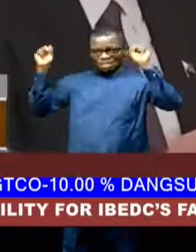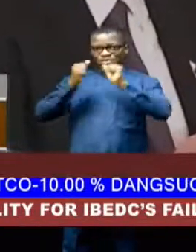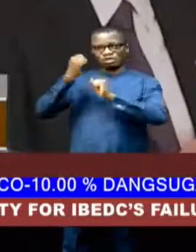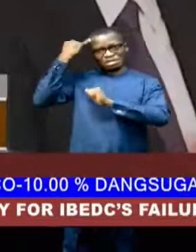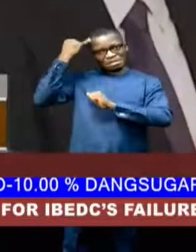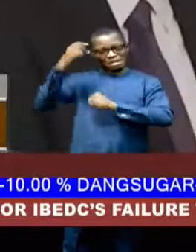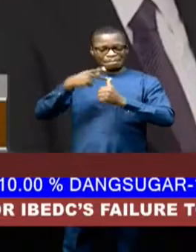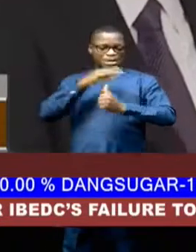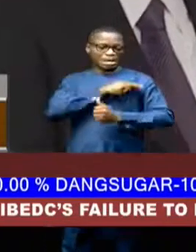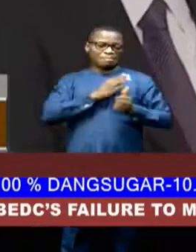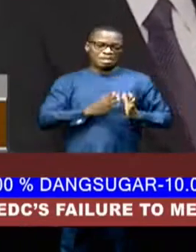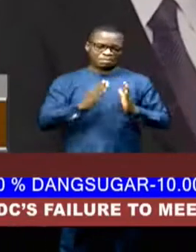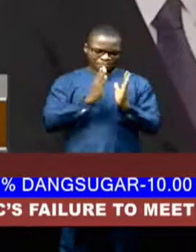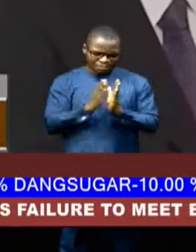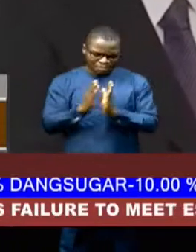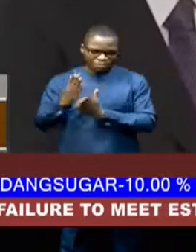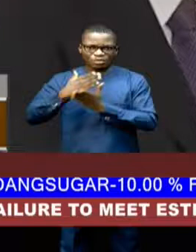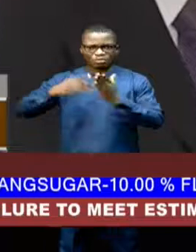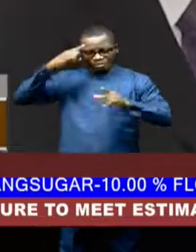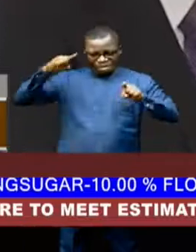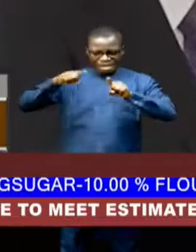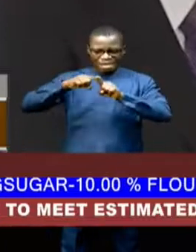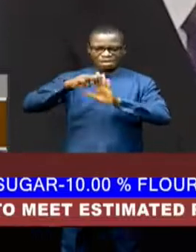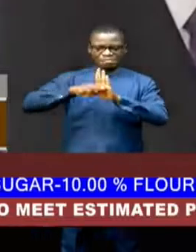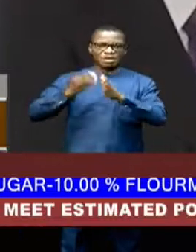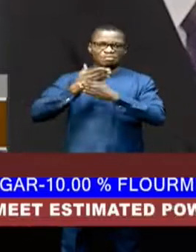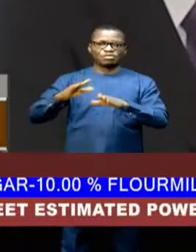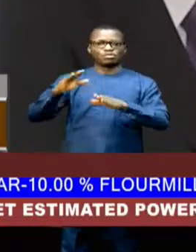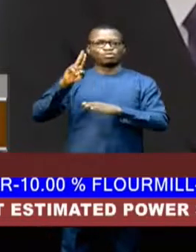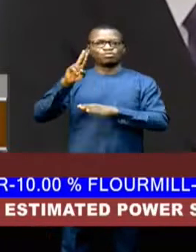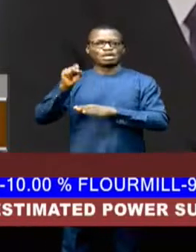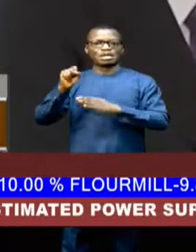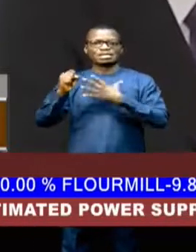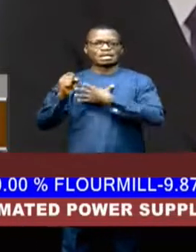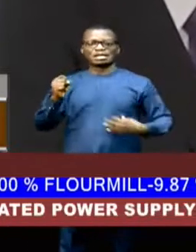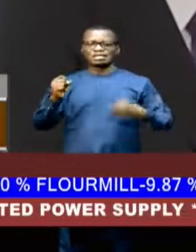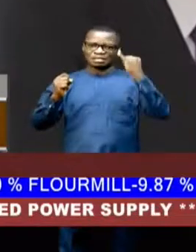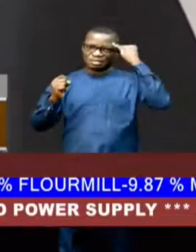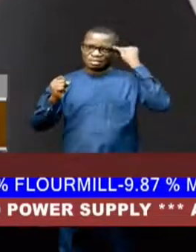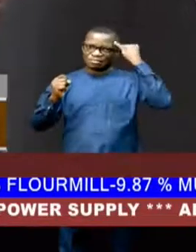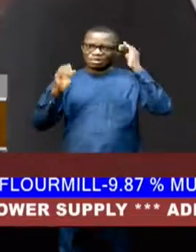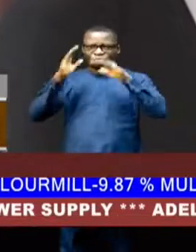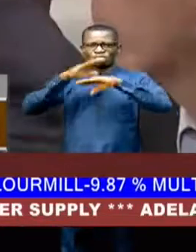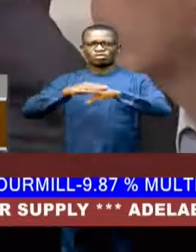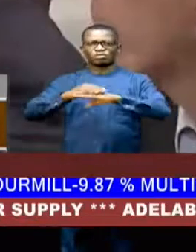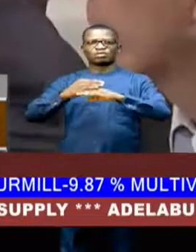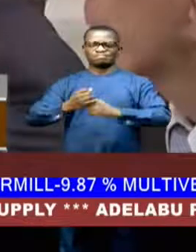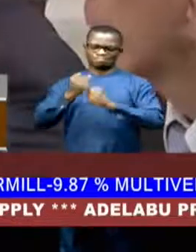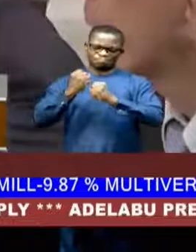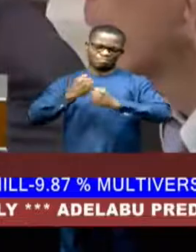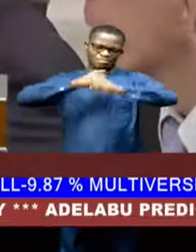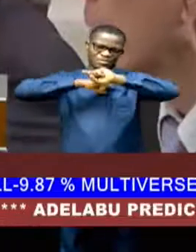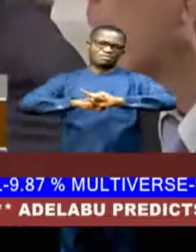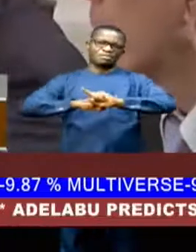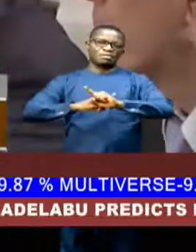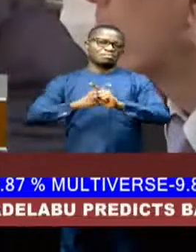announced a draft of agreement between the U.S. and Japan, focused on strengthening defense ties in the face of